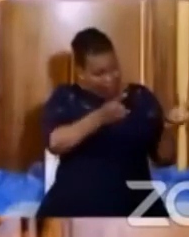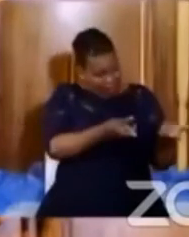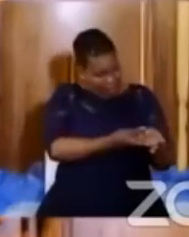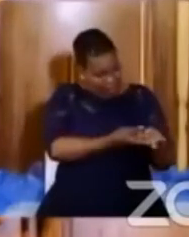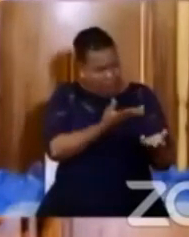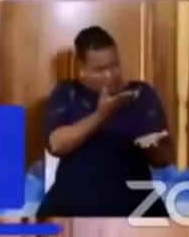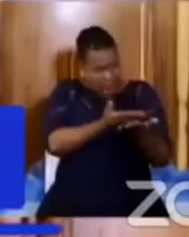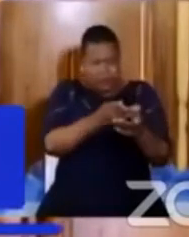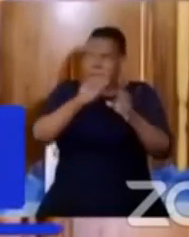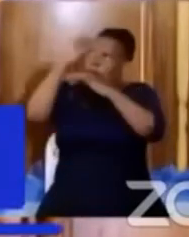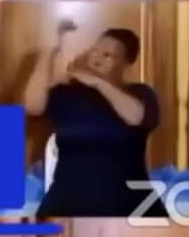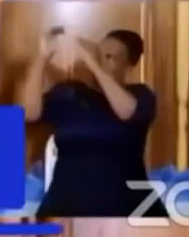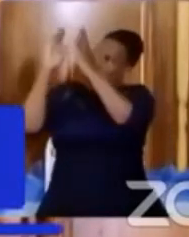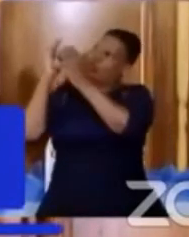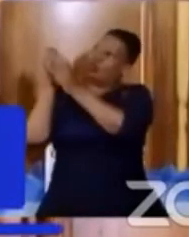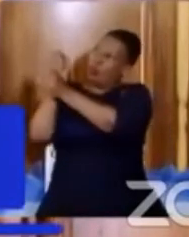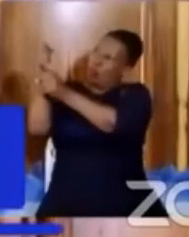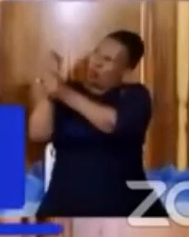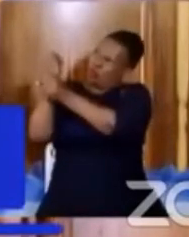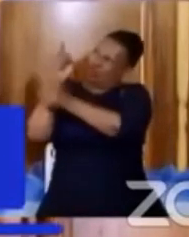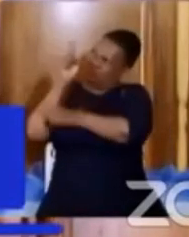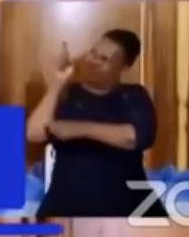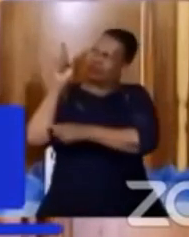As I was listening to him today,